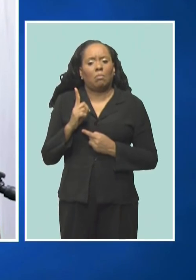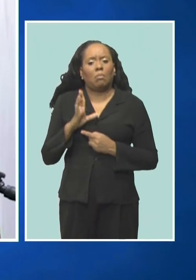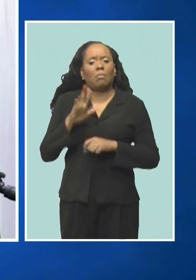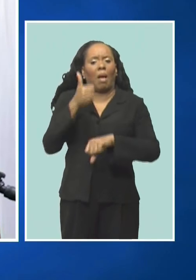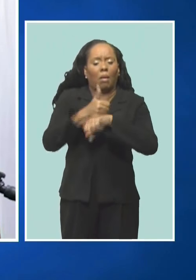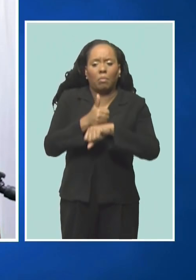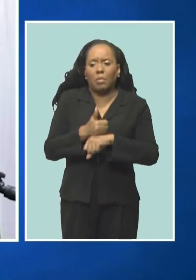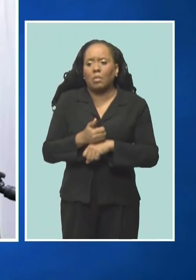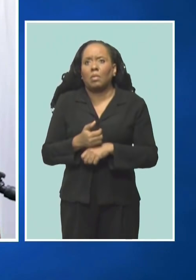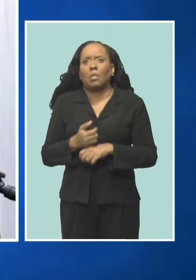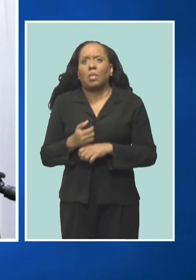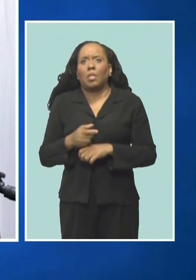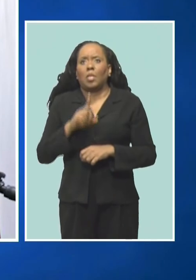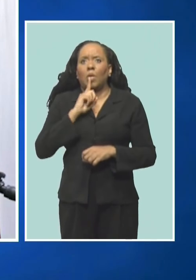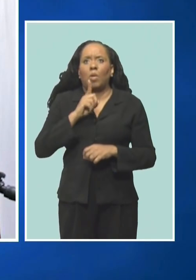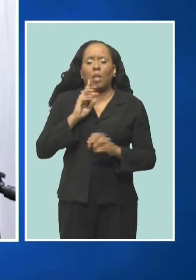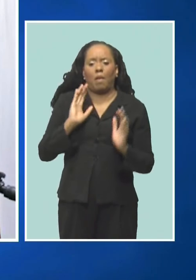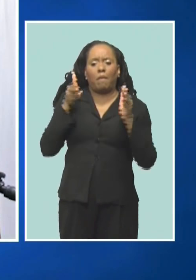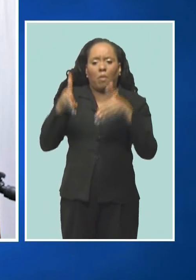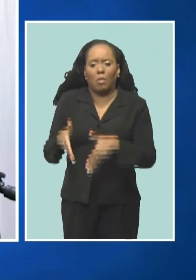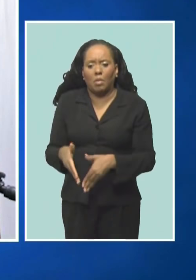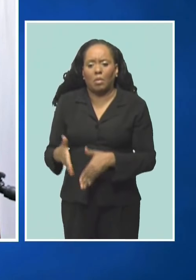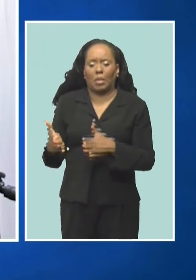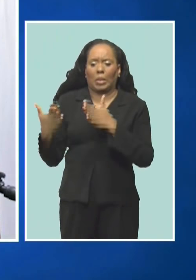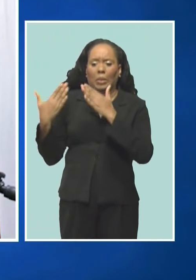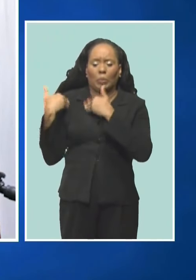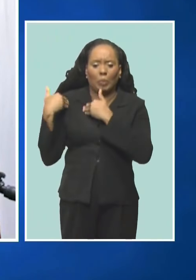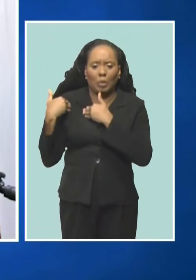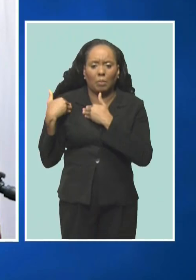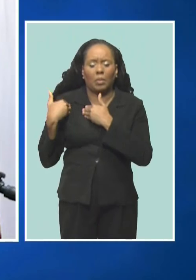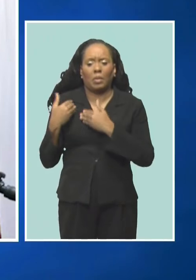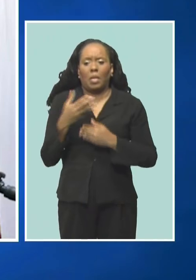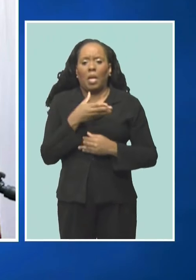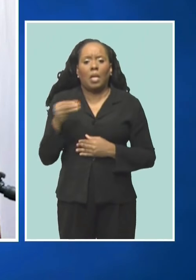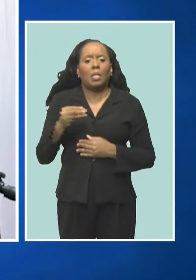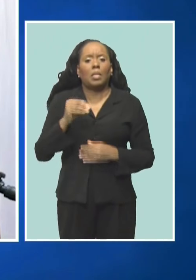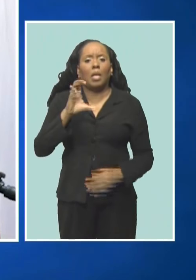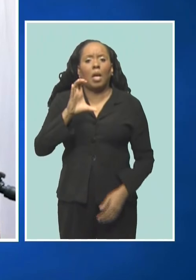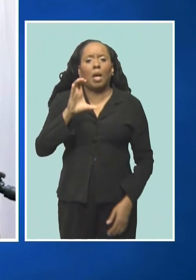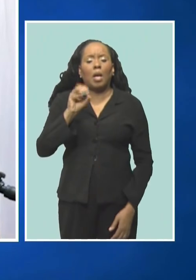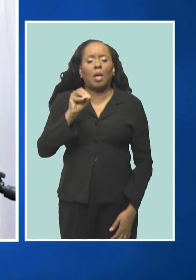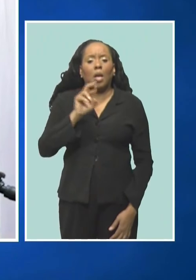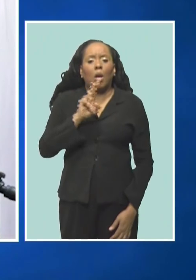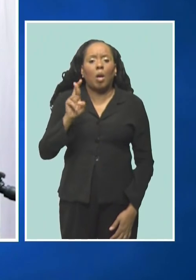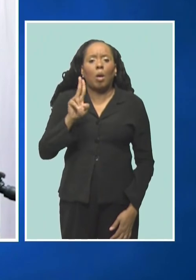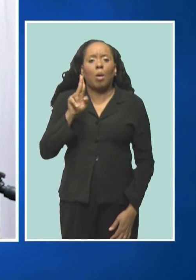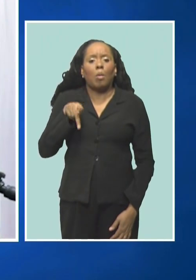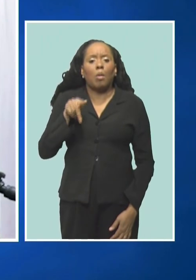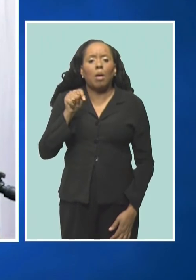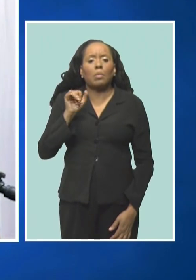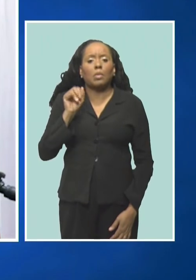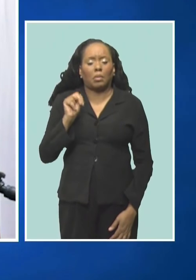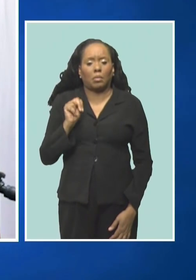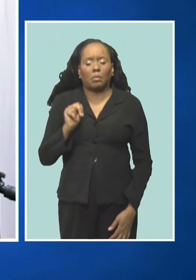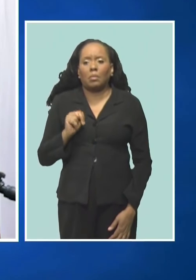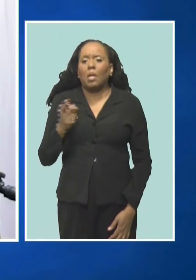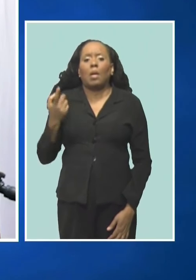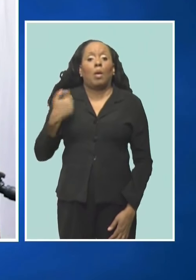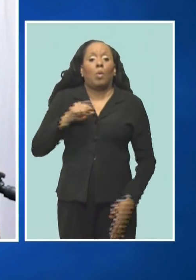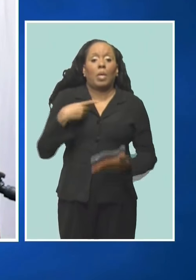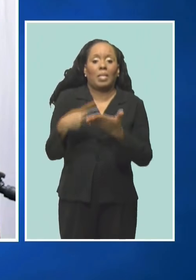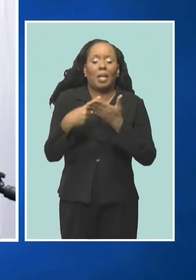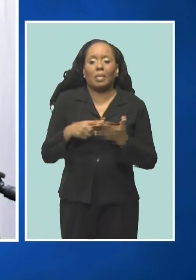in on this thing called accountability and corruption? We speak a lot of AI, of artificial intelligence.